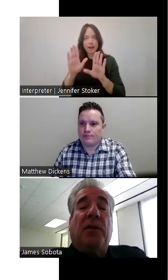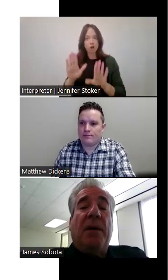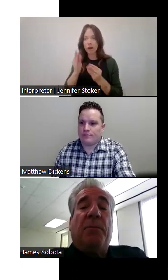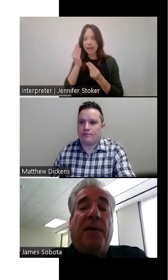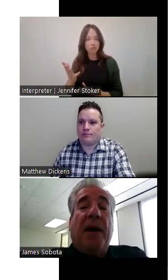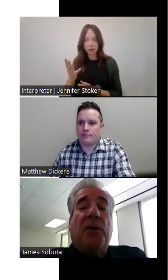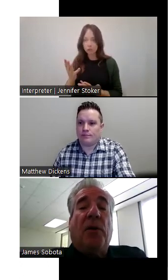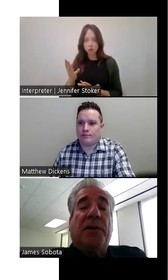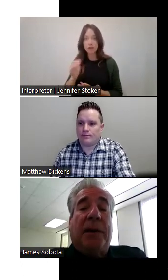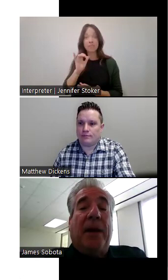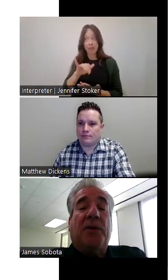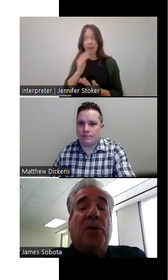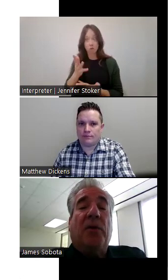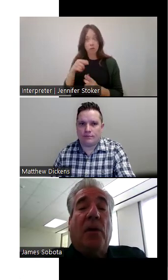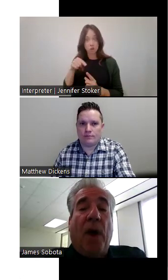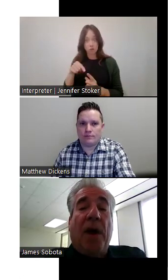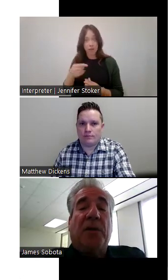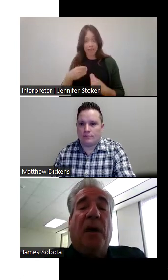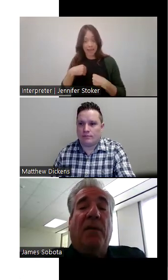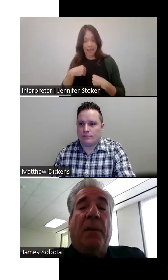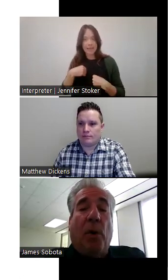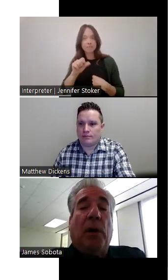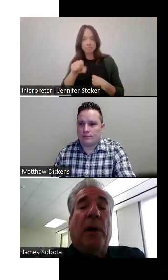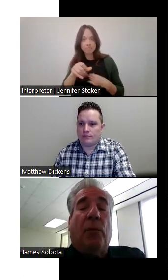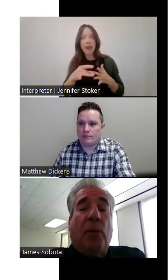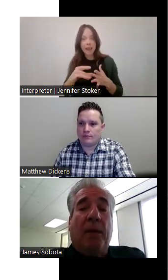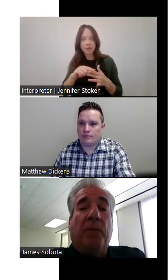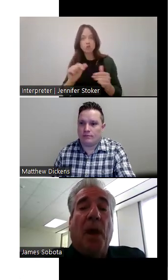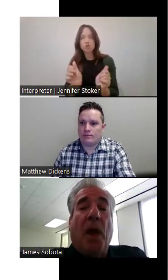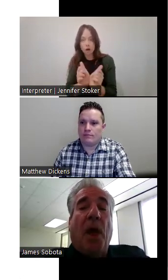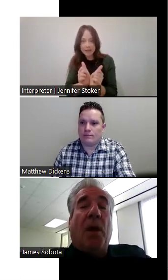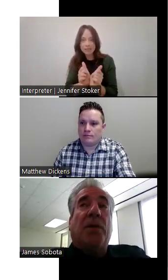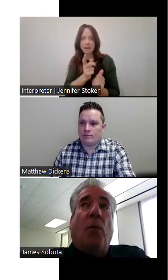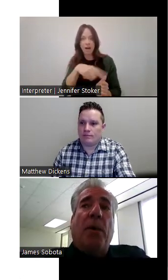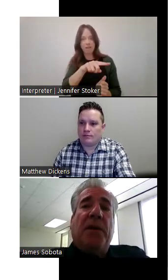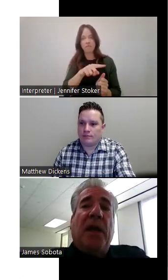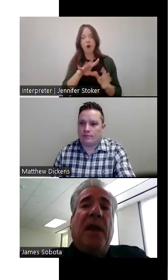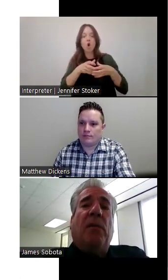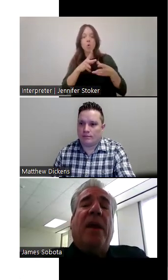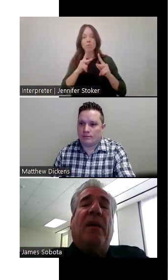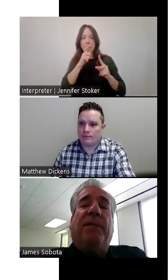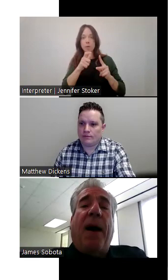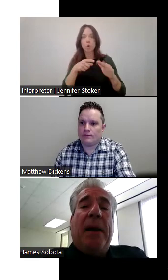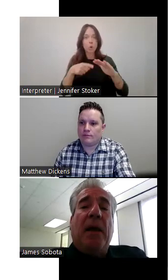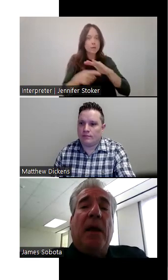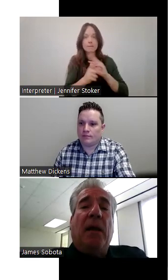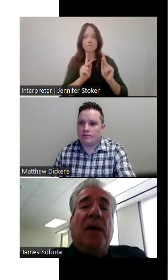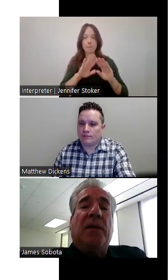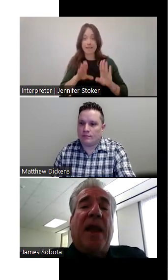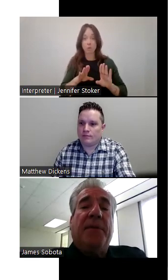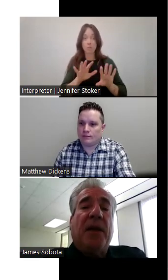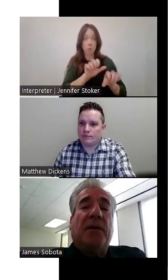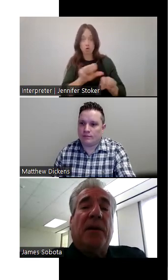information they provided to us led us to the arrest of a burglary ring. So what we did then we invited